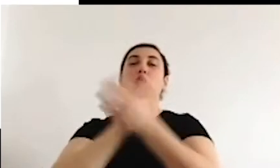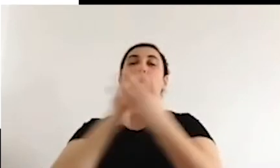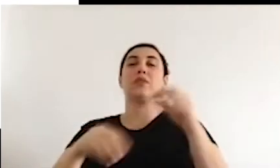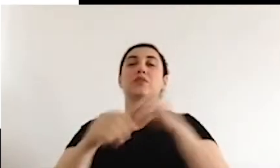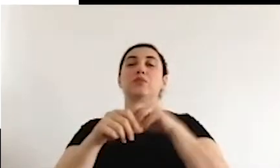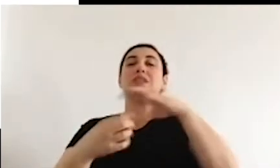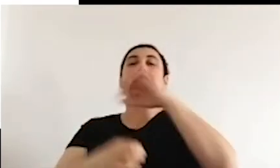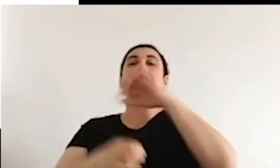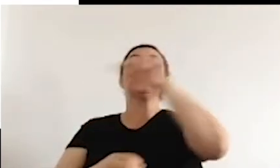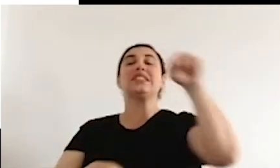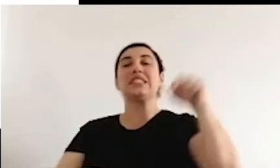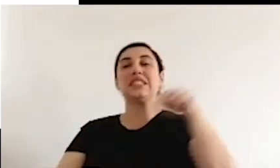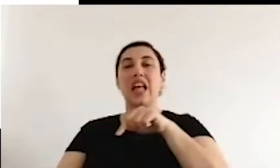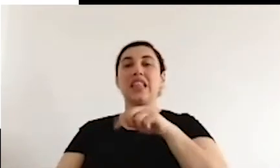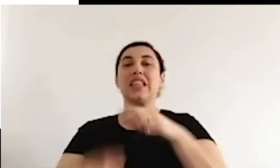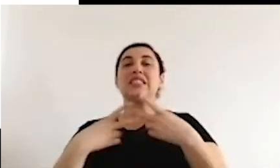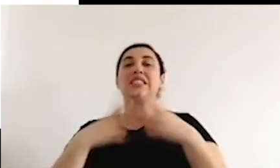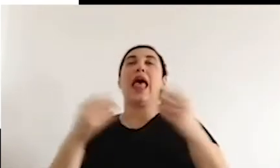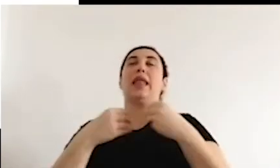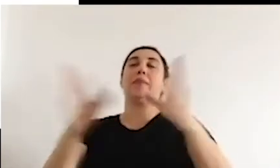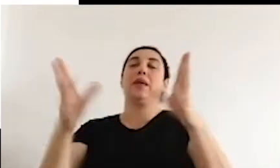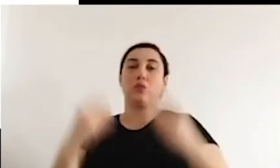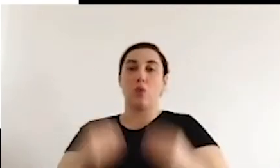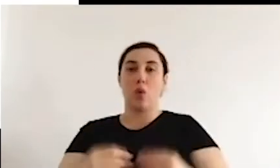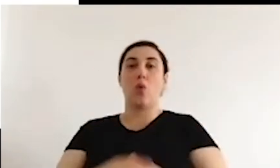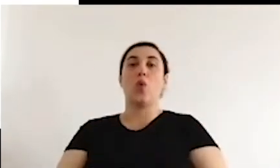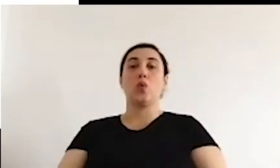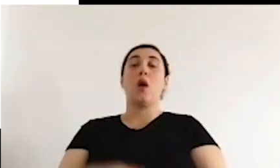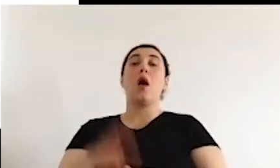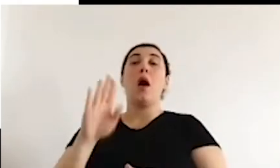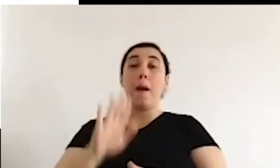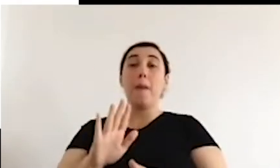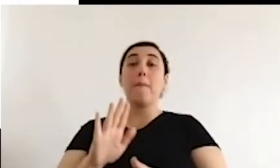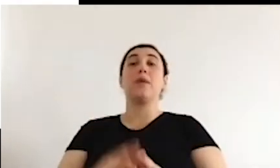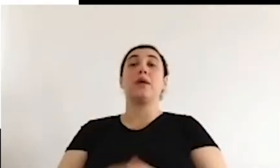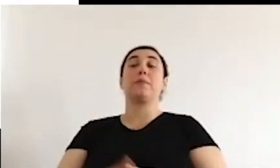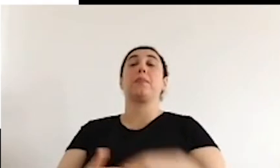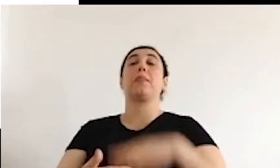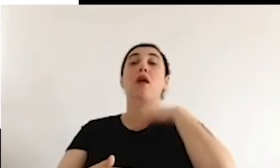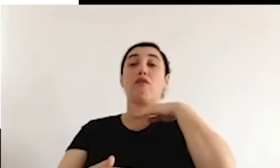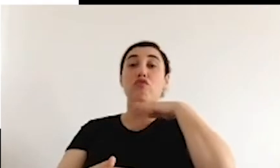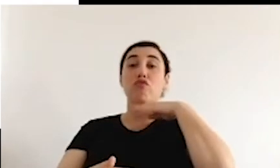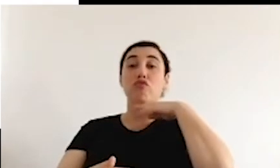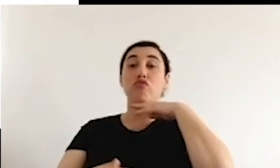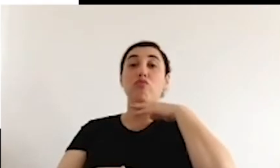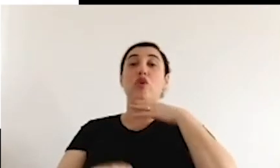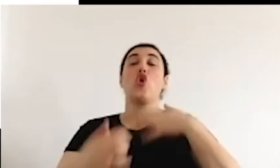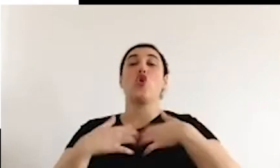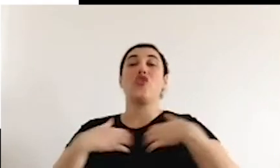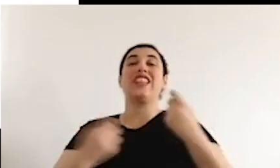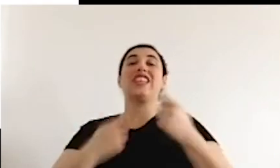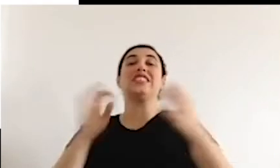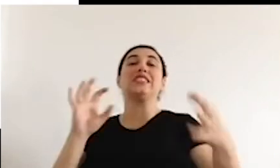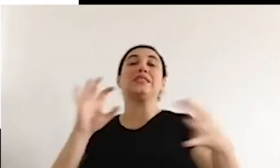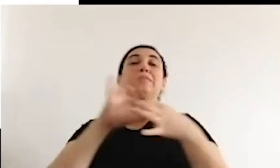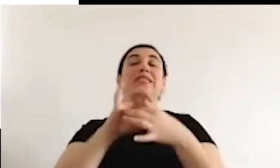made a statement and some of the migrants who were arrested earlier on were released.